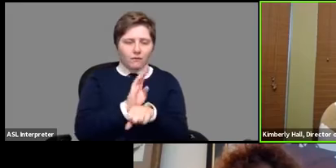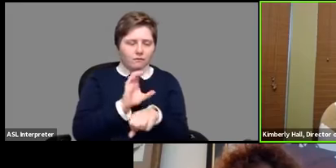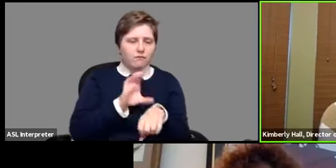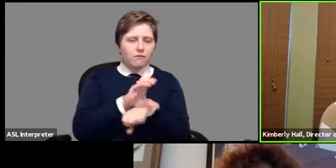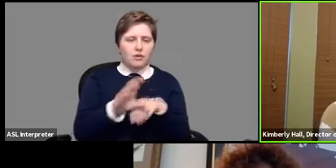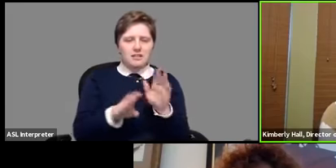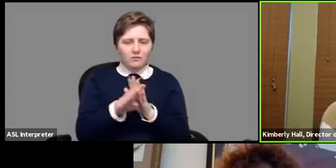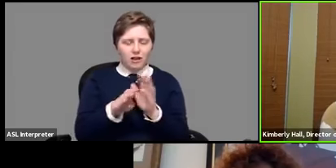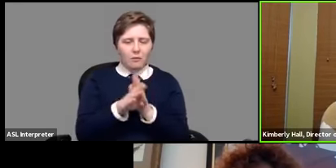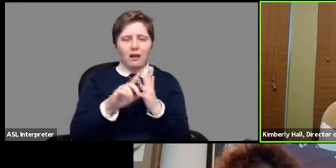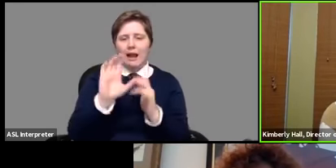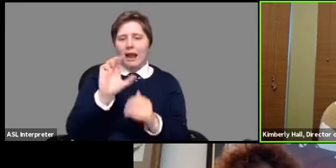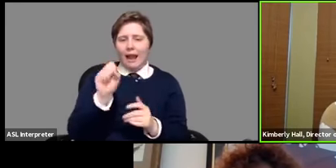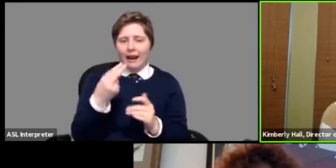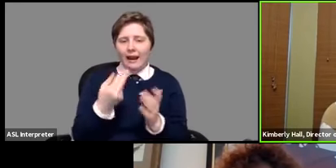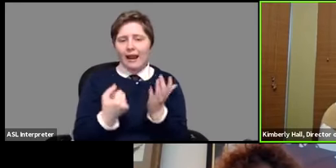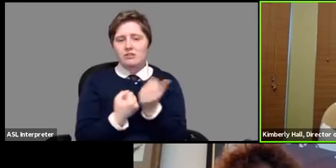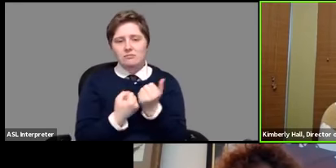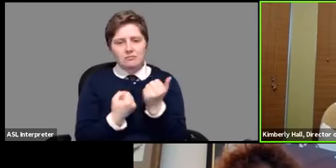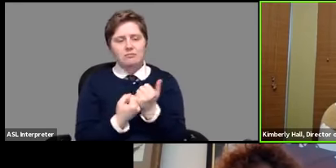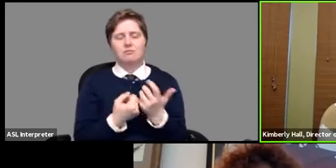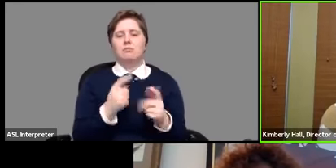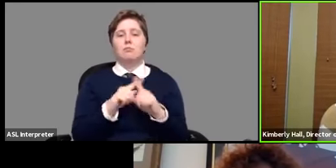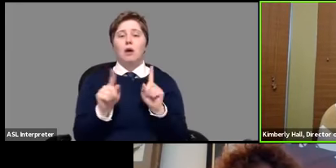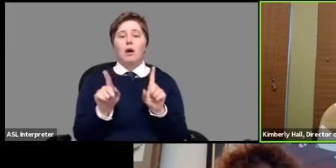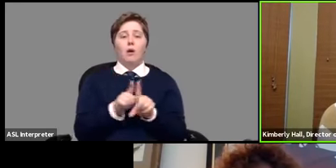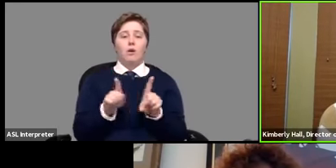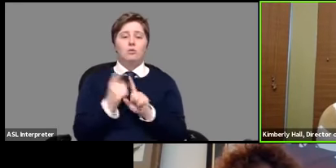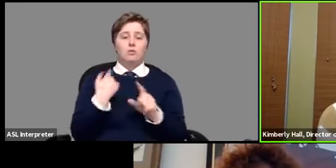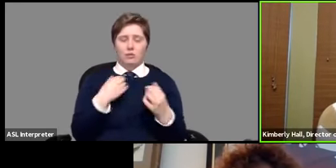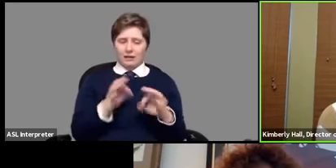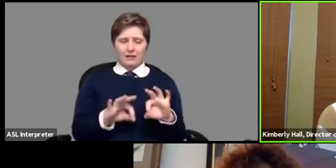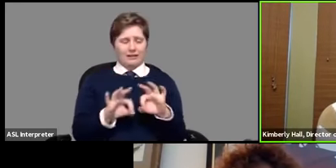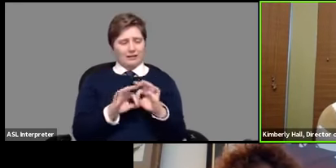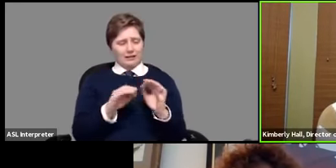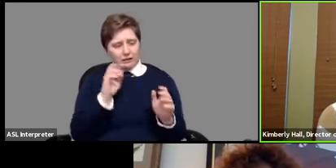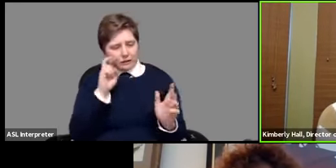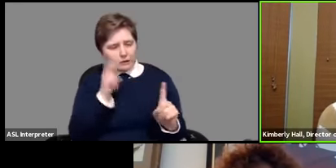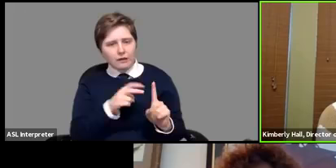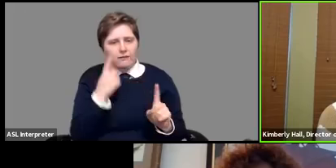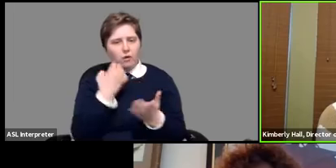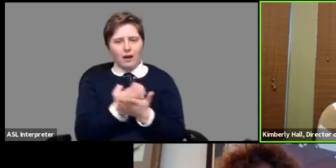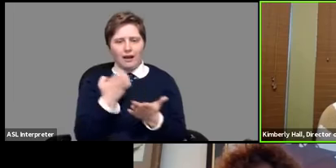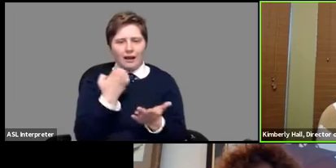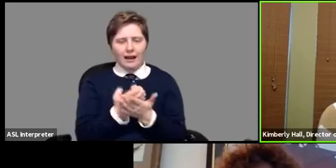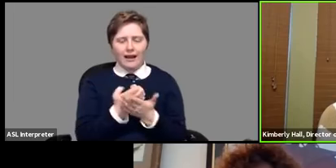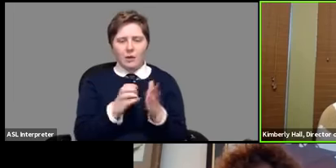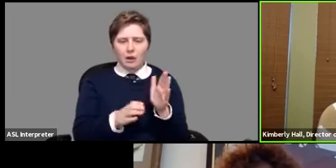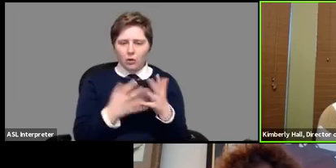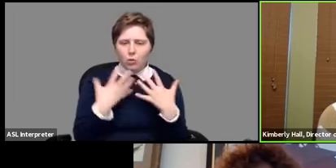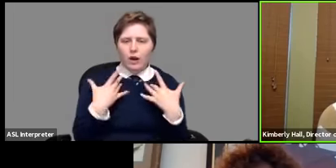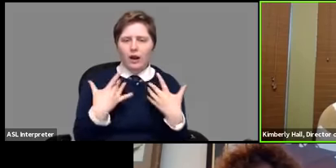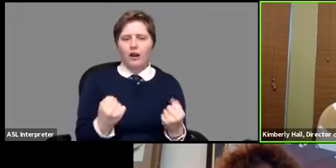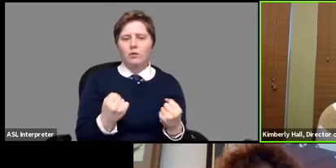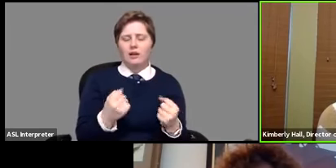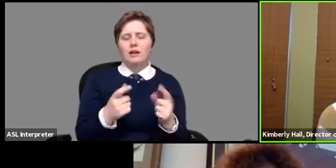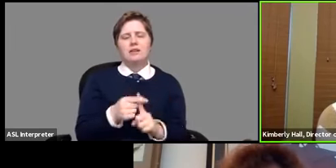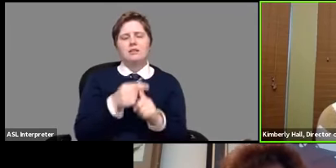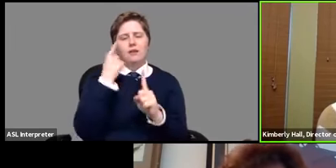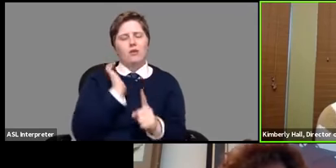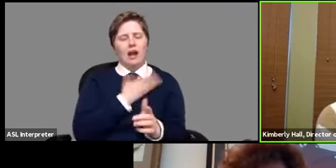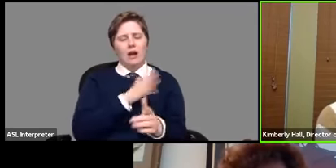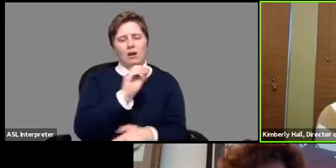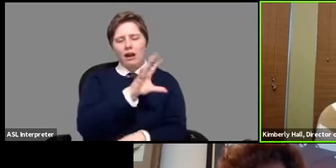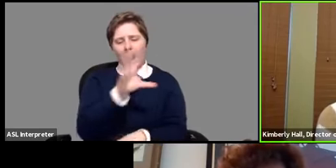assistance etc but we also will be key to economic recovery especially for our african-american